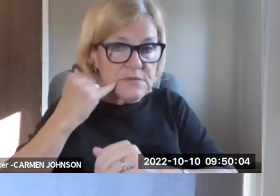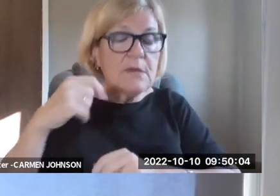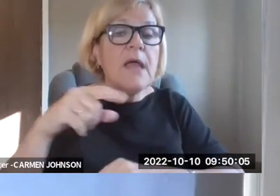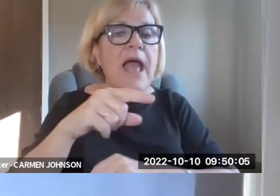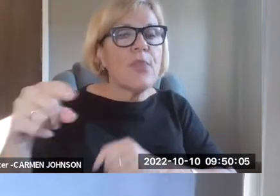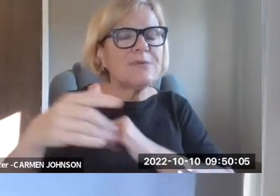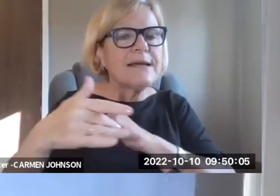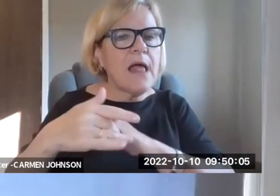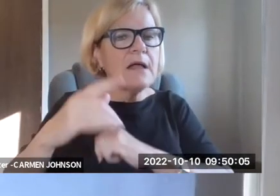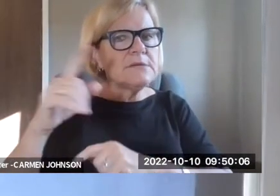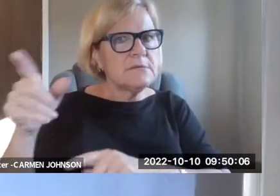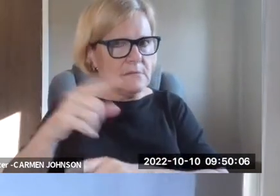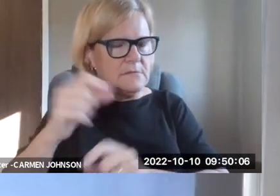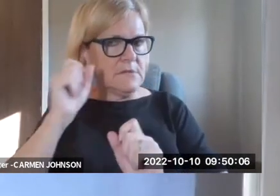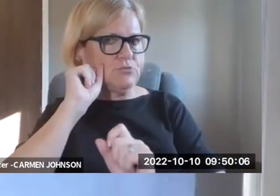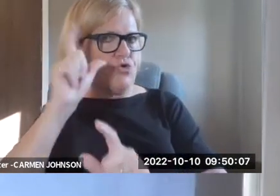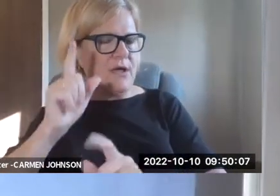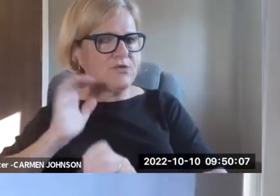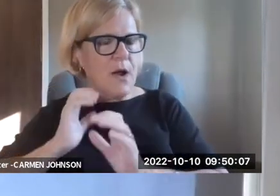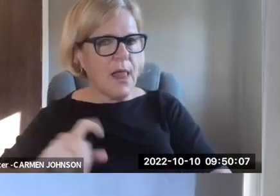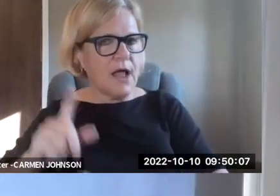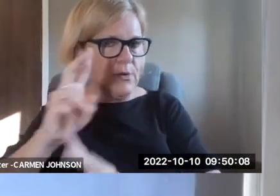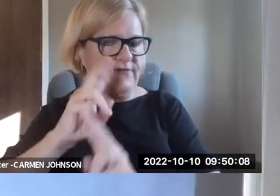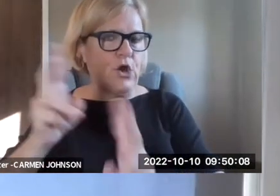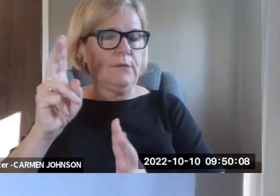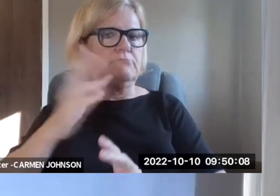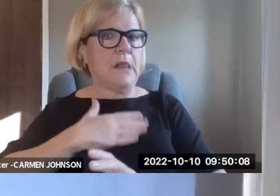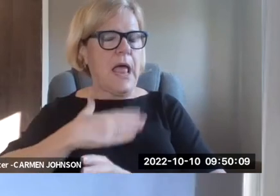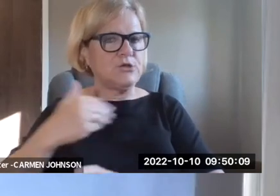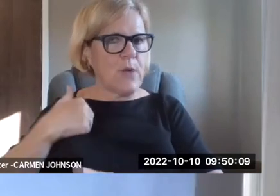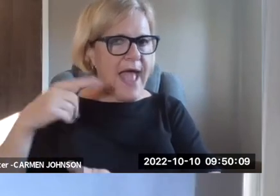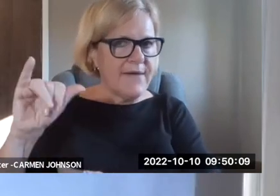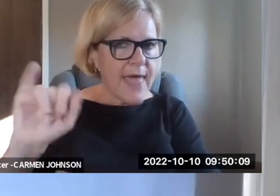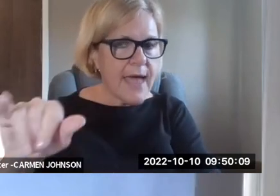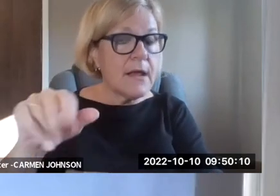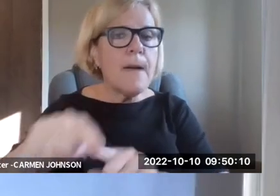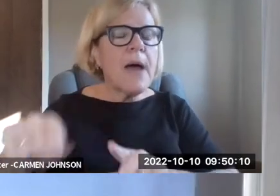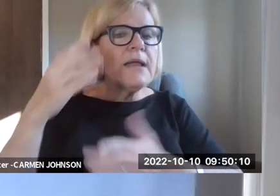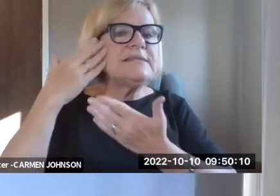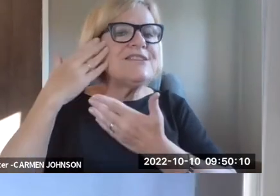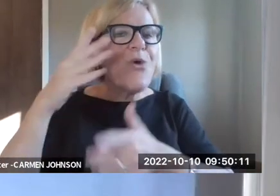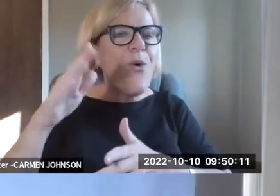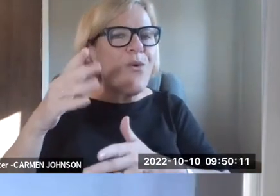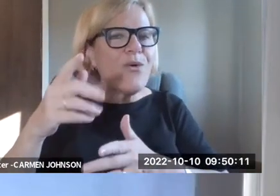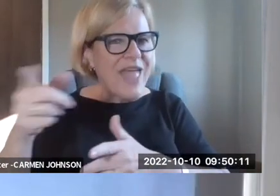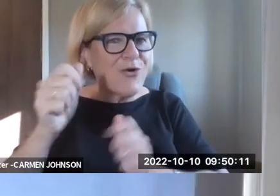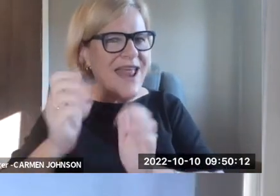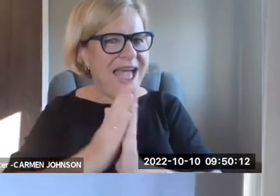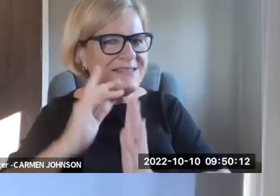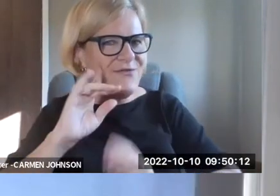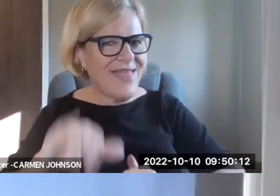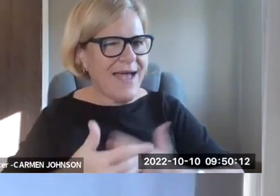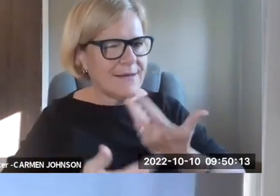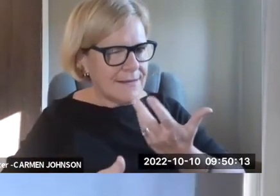requires cap, you know, the availability of remote captioning. And both of those technologies were sort of a surprise, uh, to our